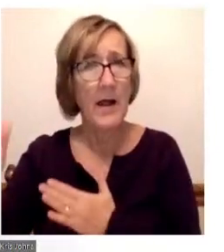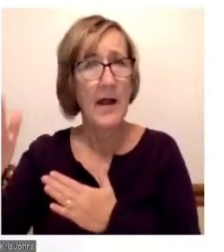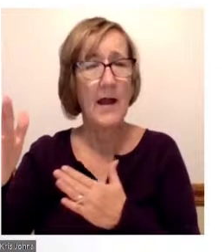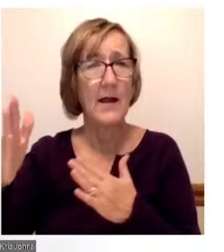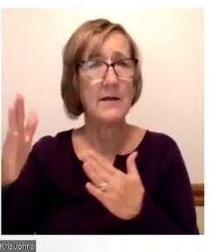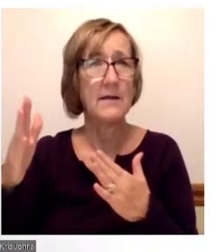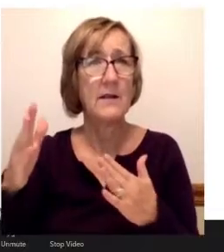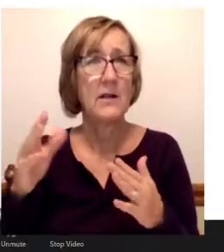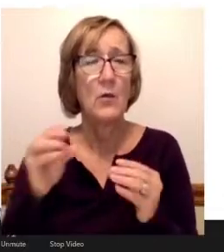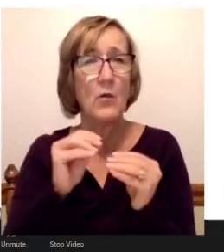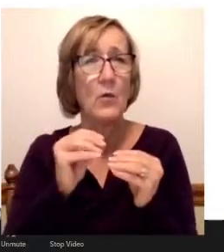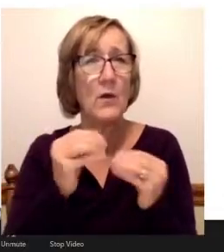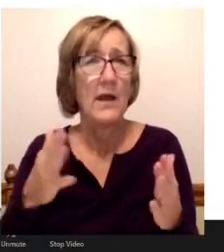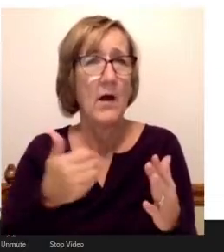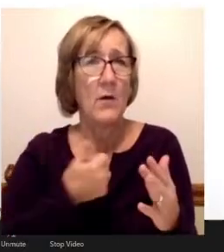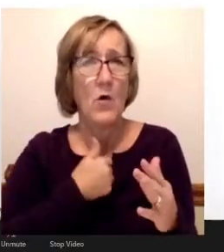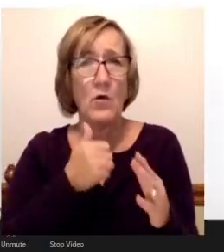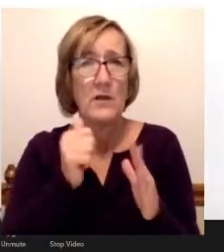Thank you very much.